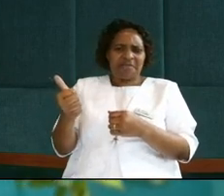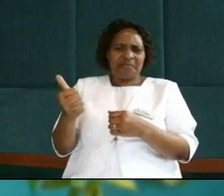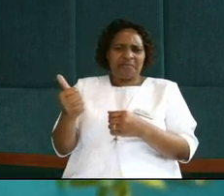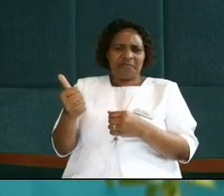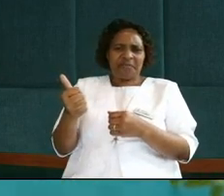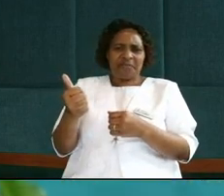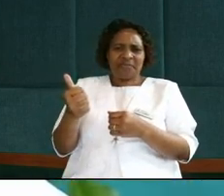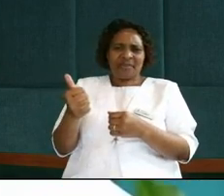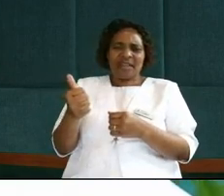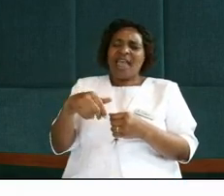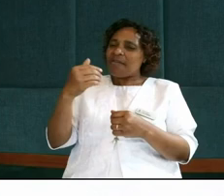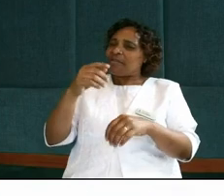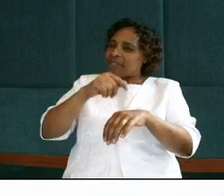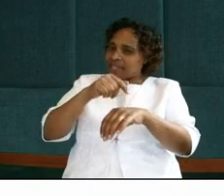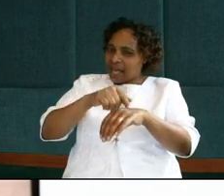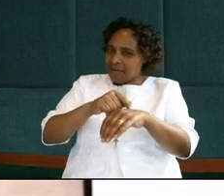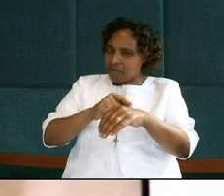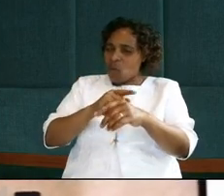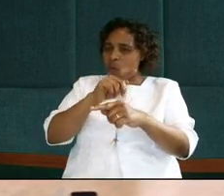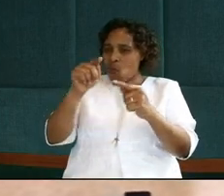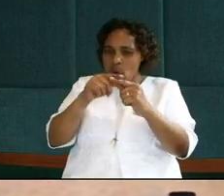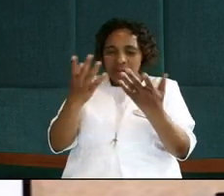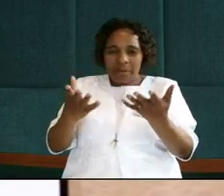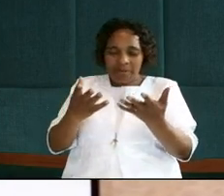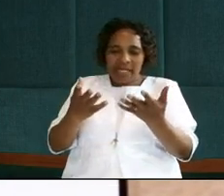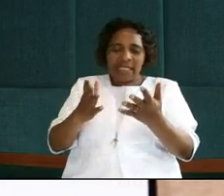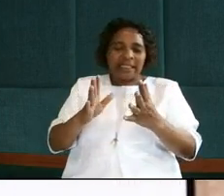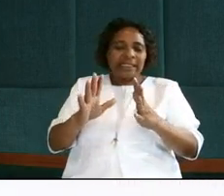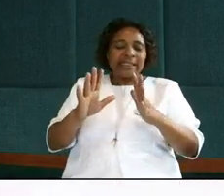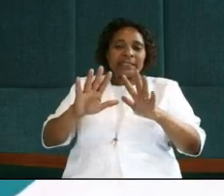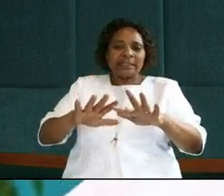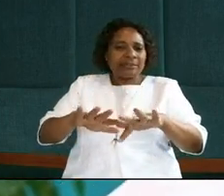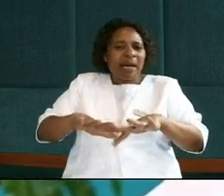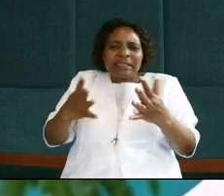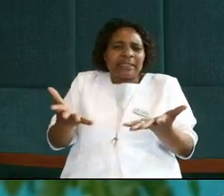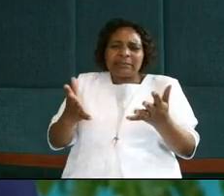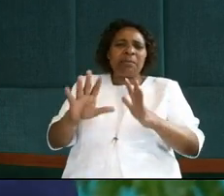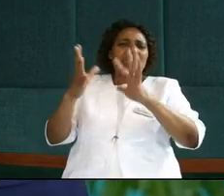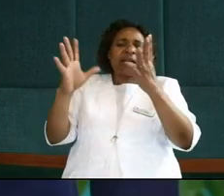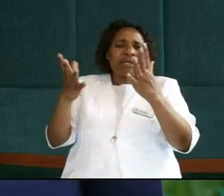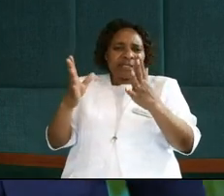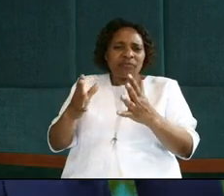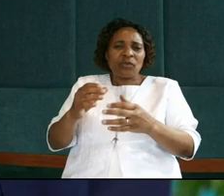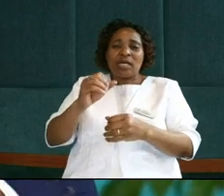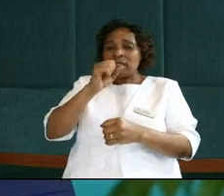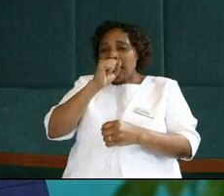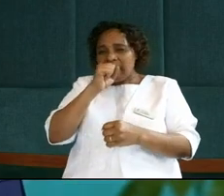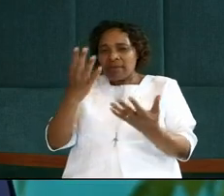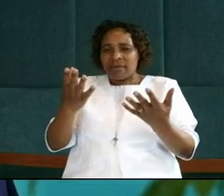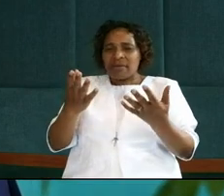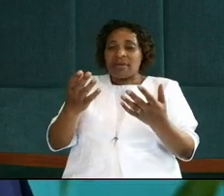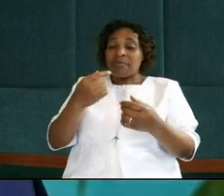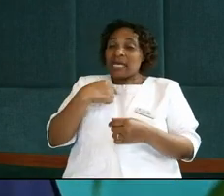that, you know, every time when there were Passover, you know, like today we are having here, you have all come. But I can tell you here, we